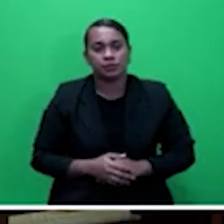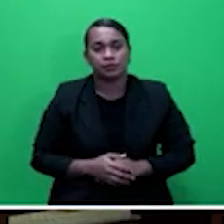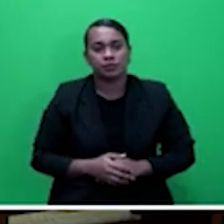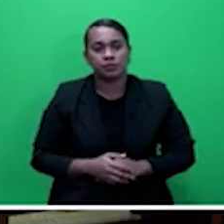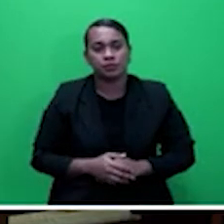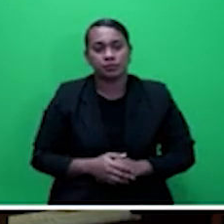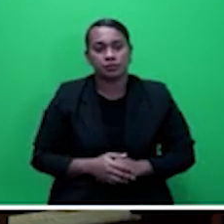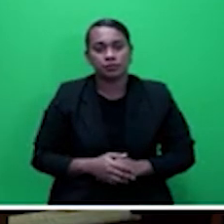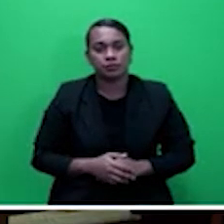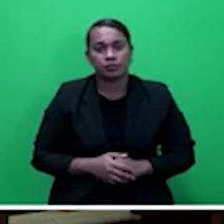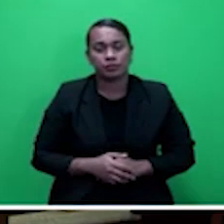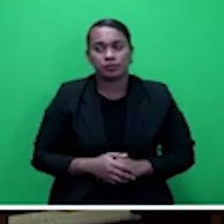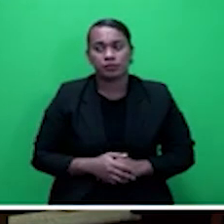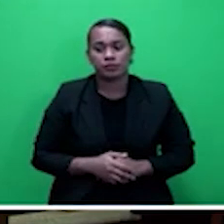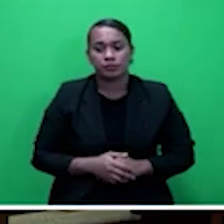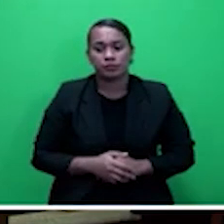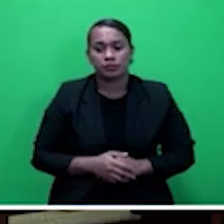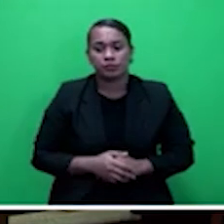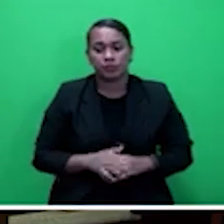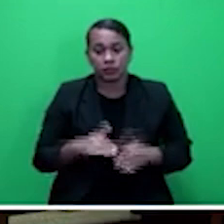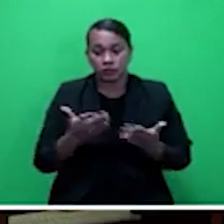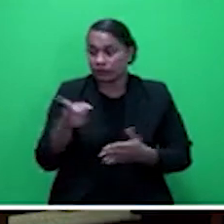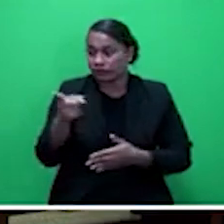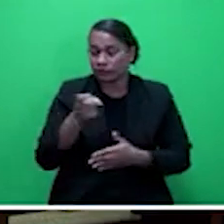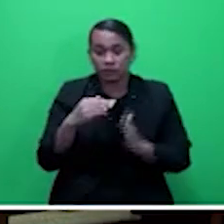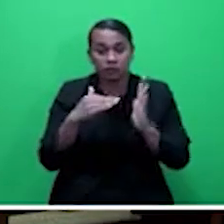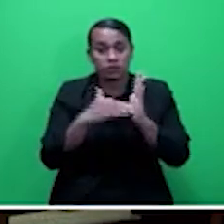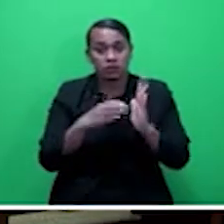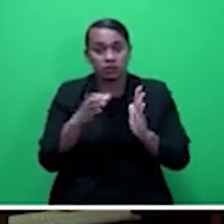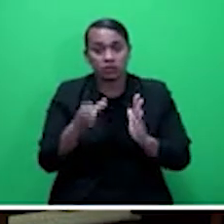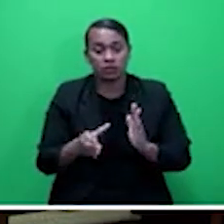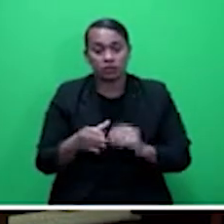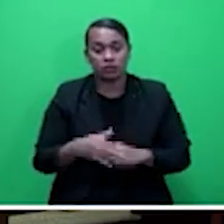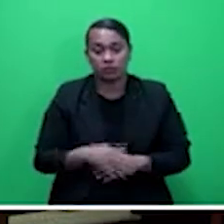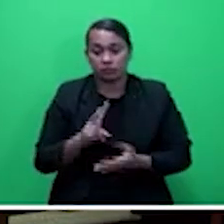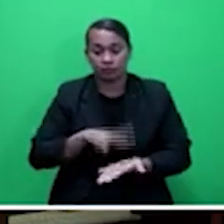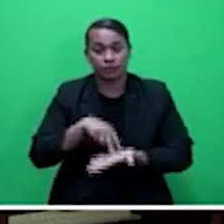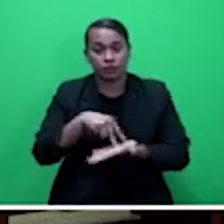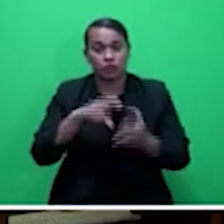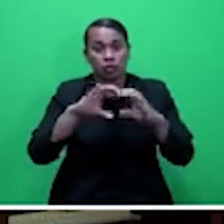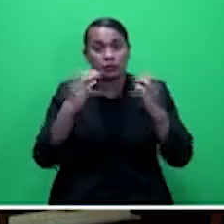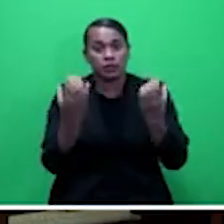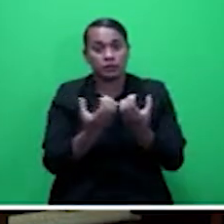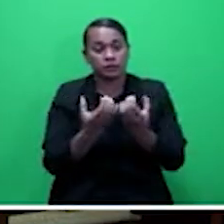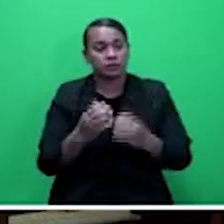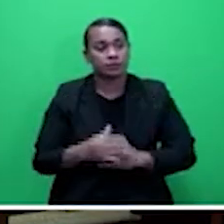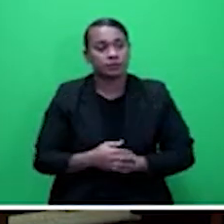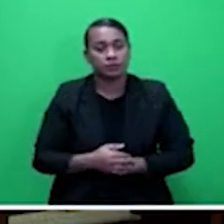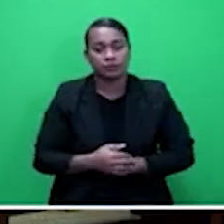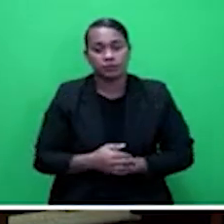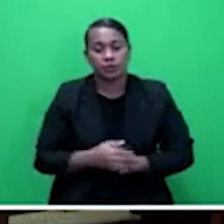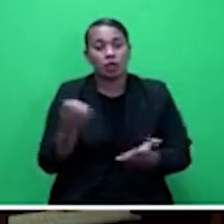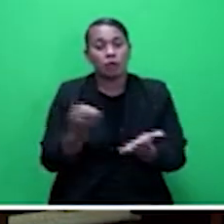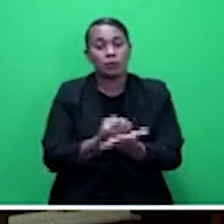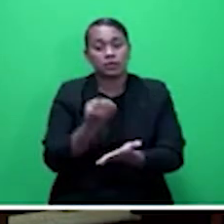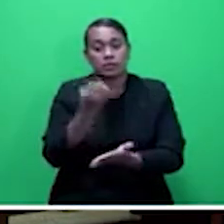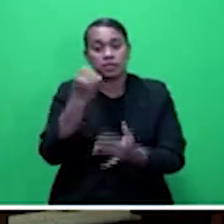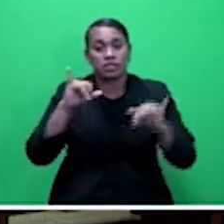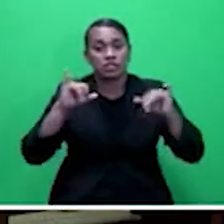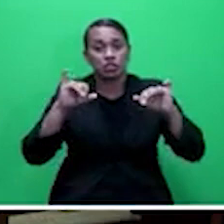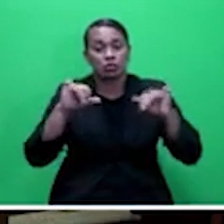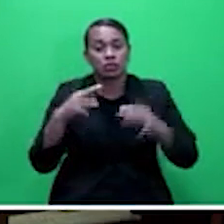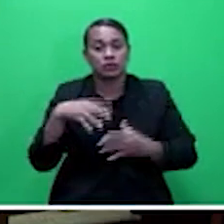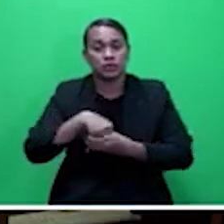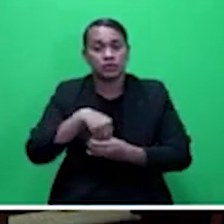I now invite the Chairperson of the Standing Committee on Economic Affairs to speak on the